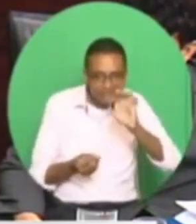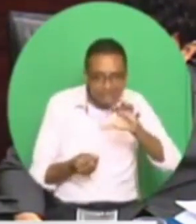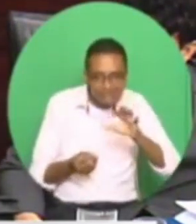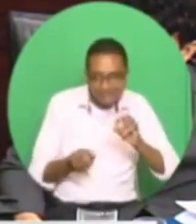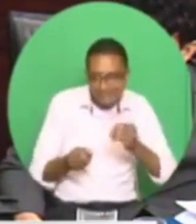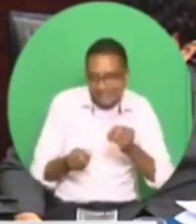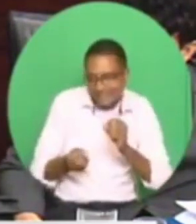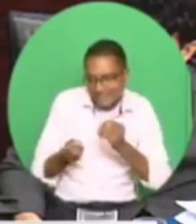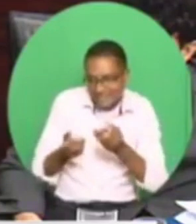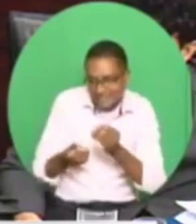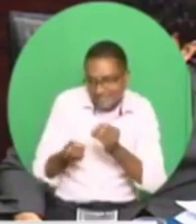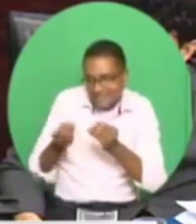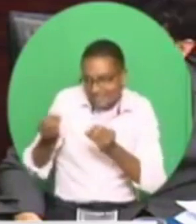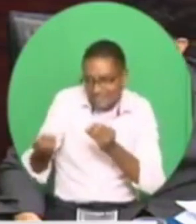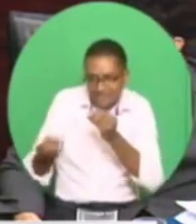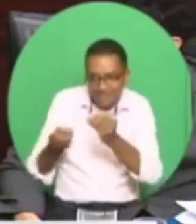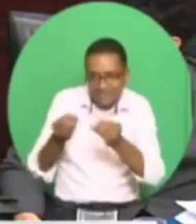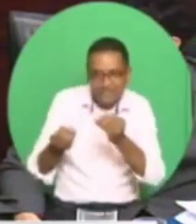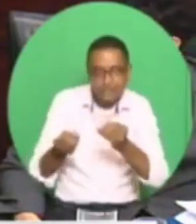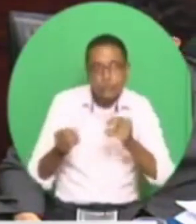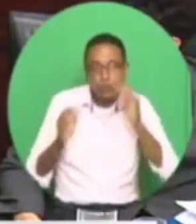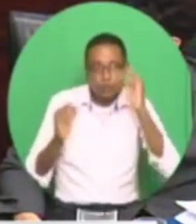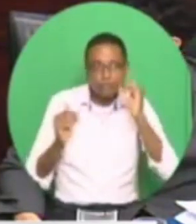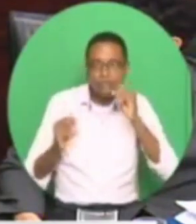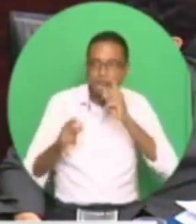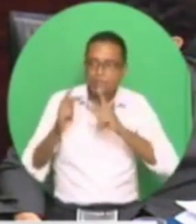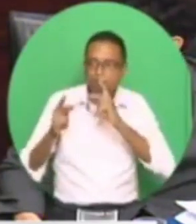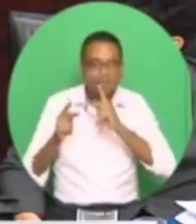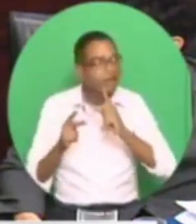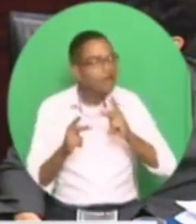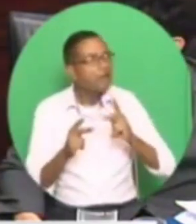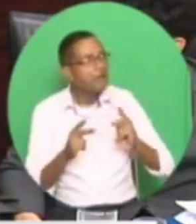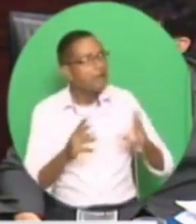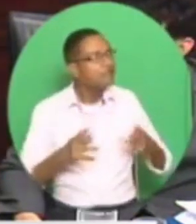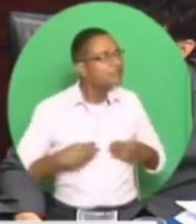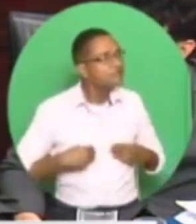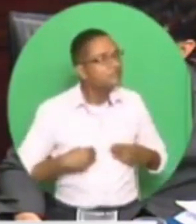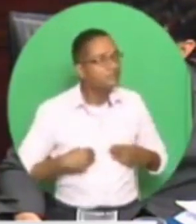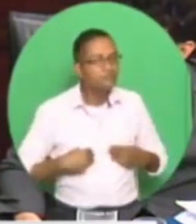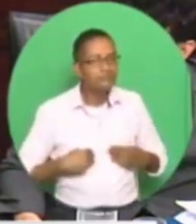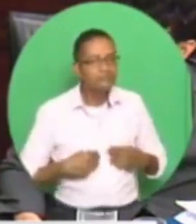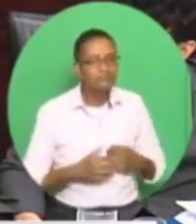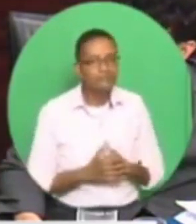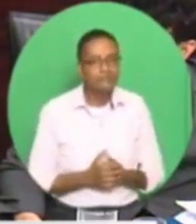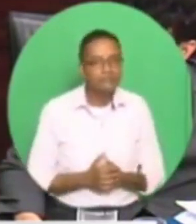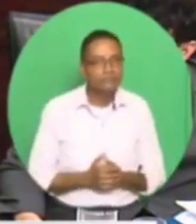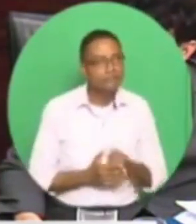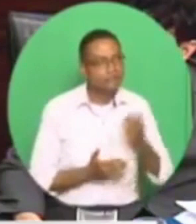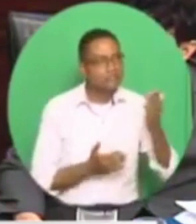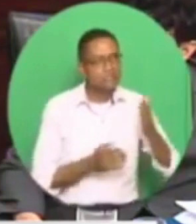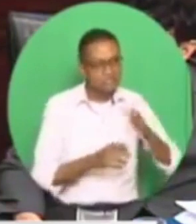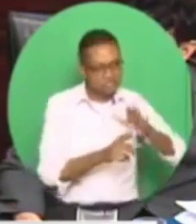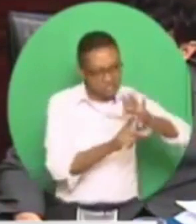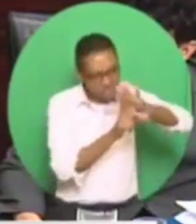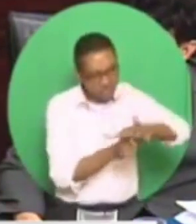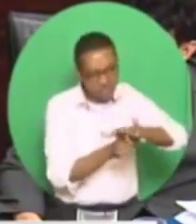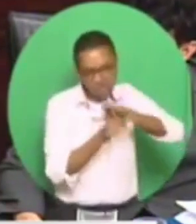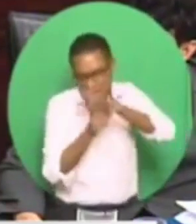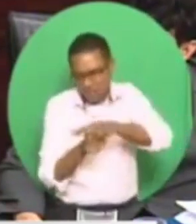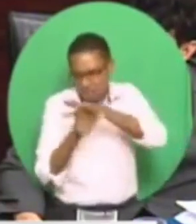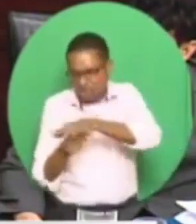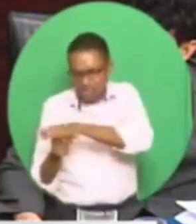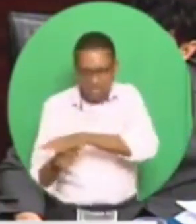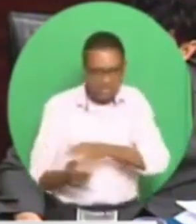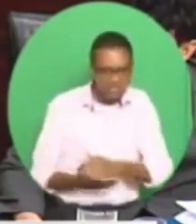off a political Stockholm Syndrome, where you oppress, you abuse, and then you show some